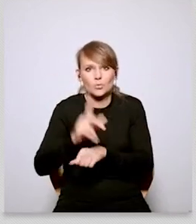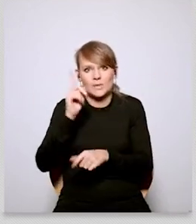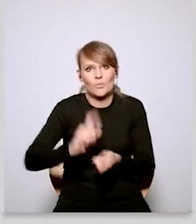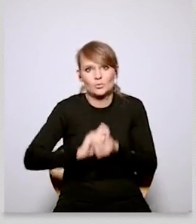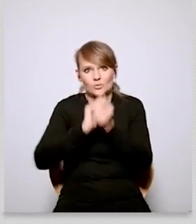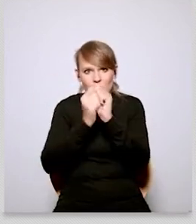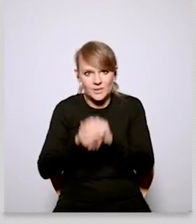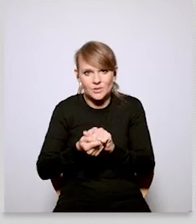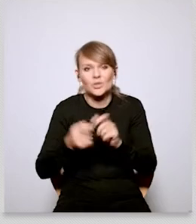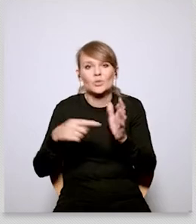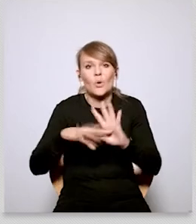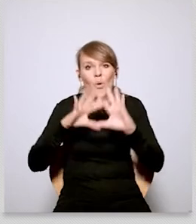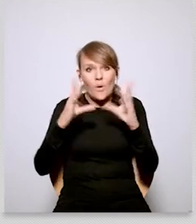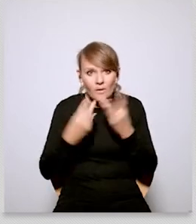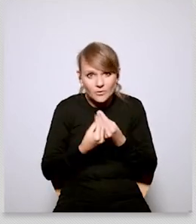energy from coal